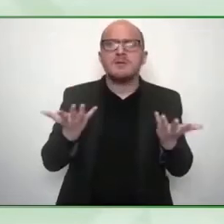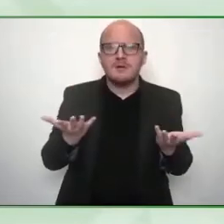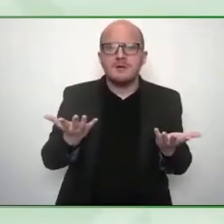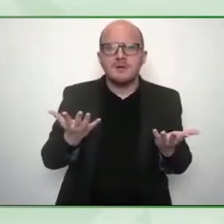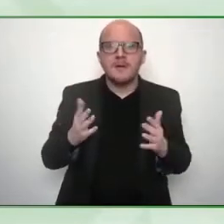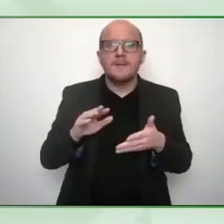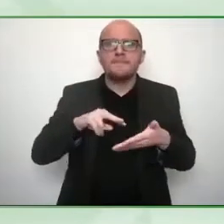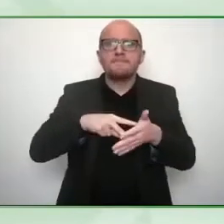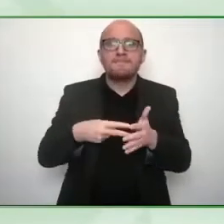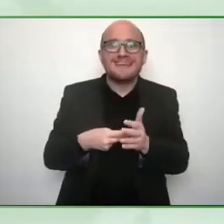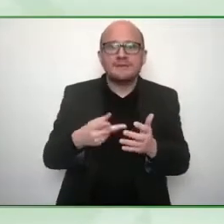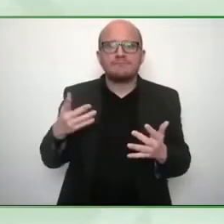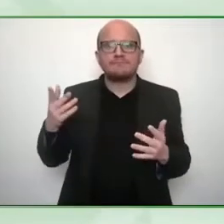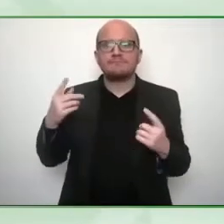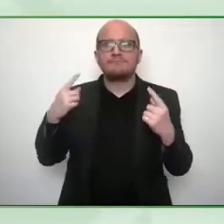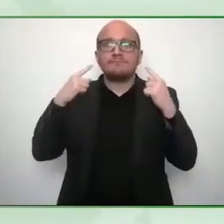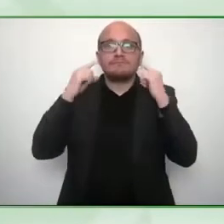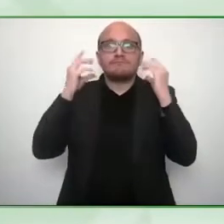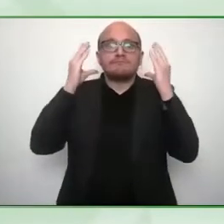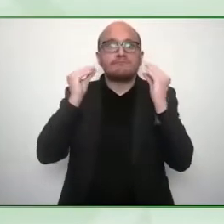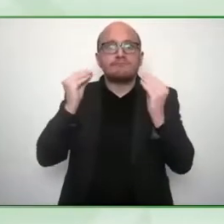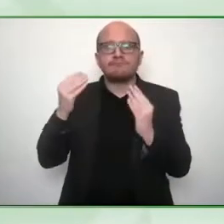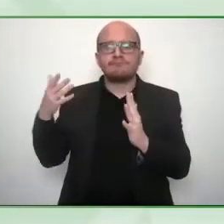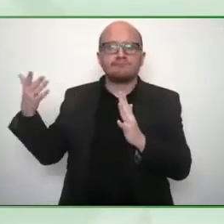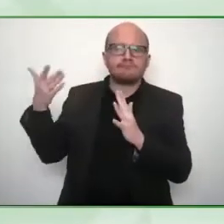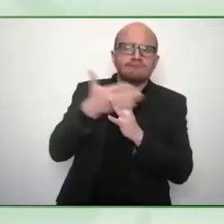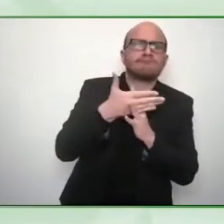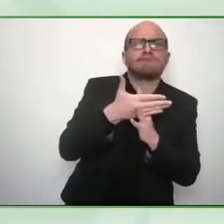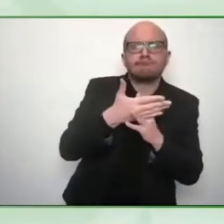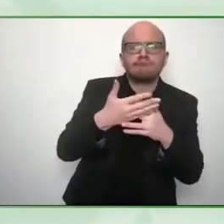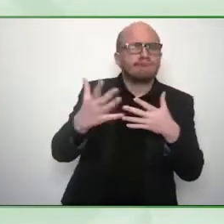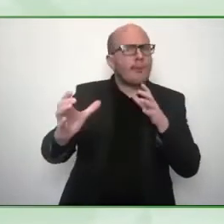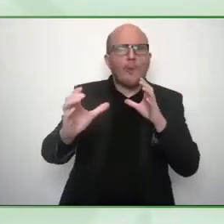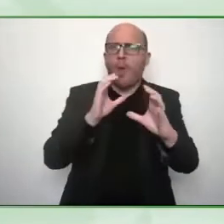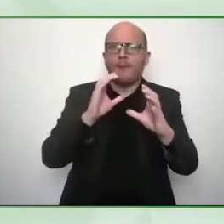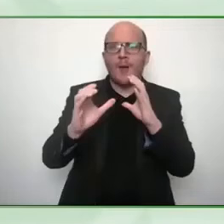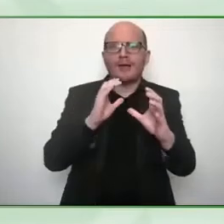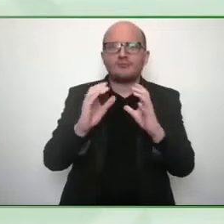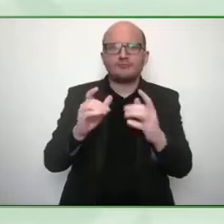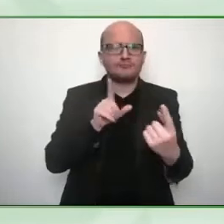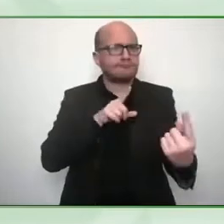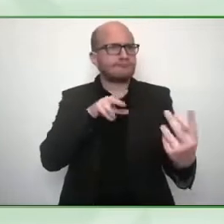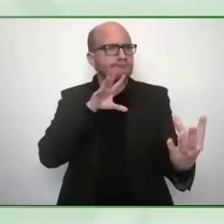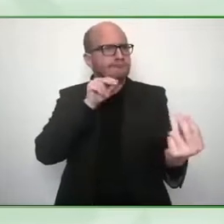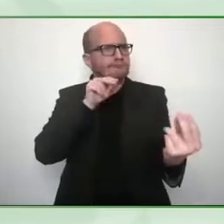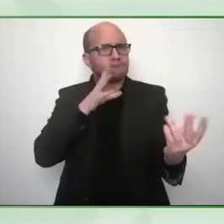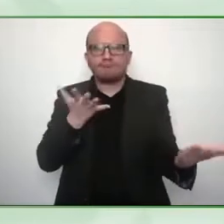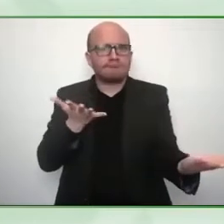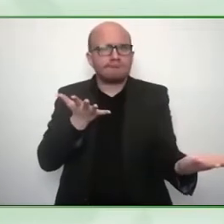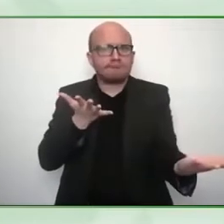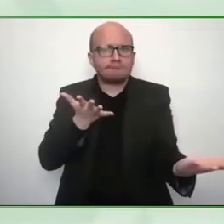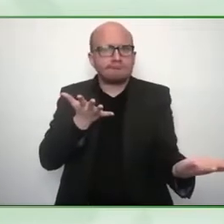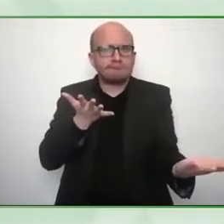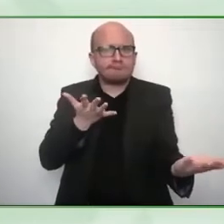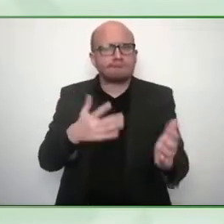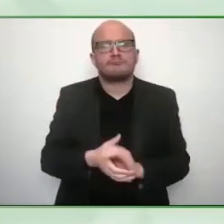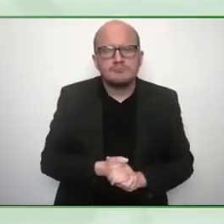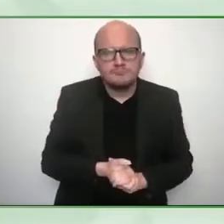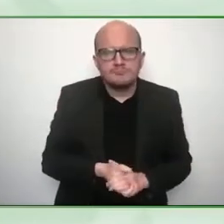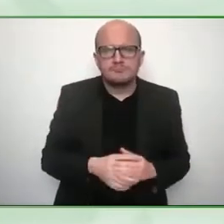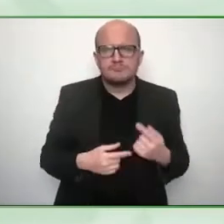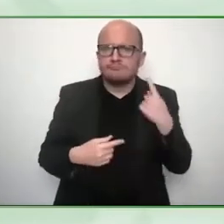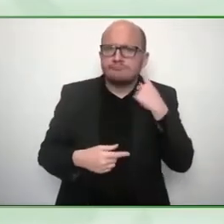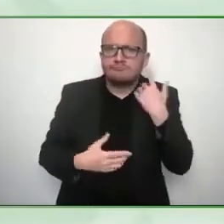ability to interface in communication uh with somebody else at the distance that we're at now of that 430